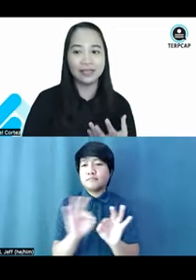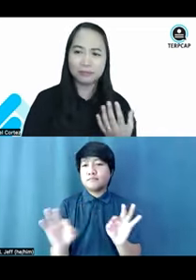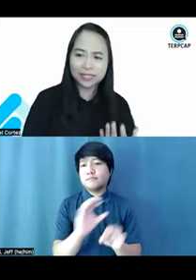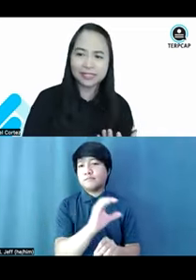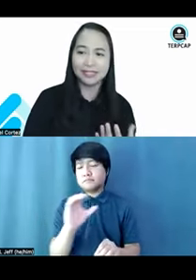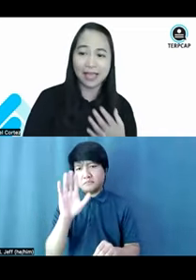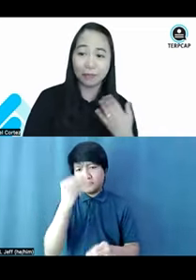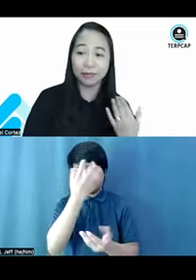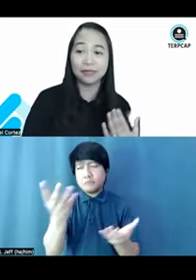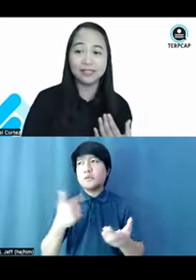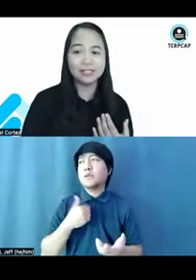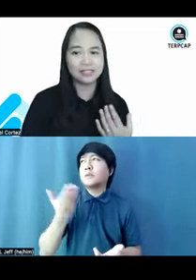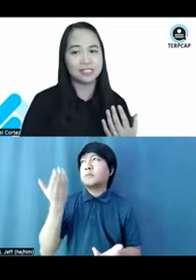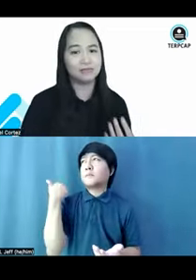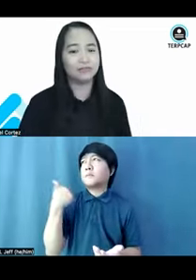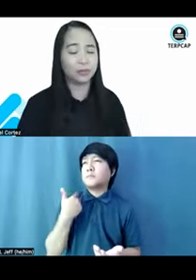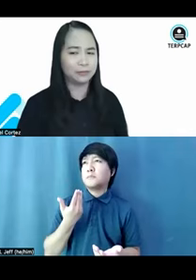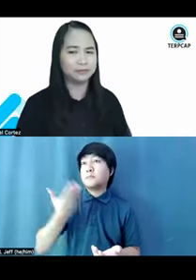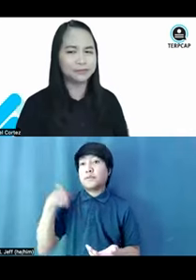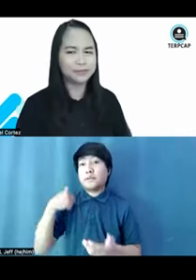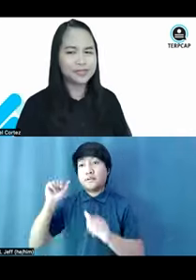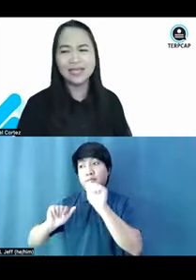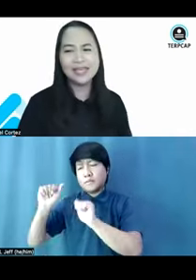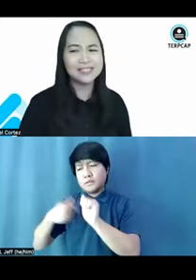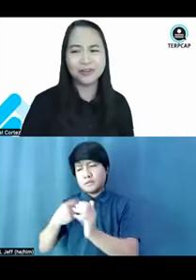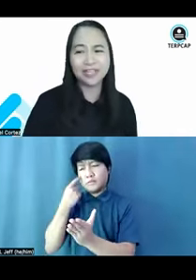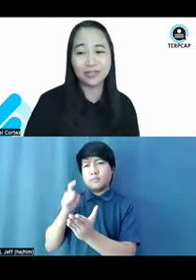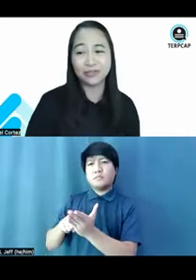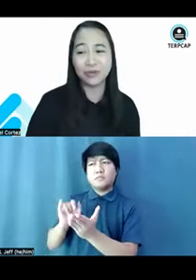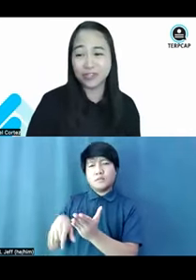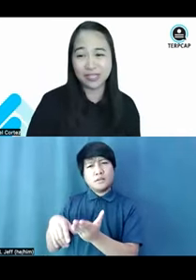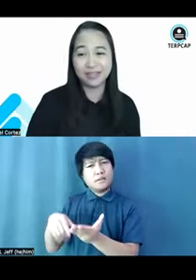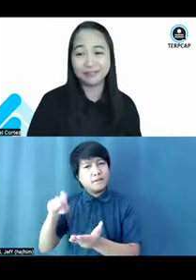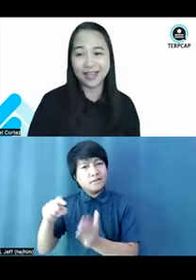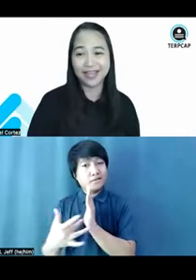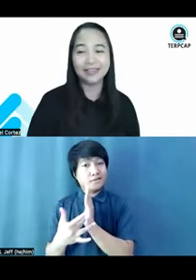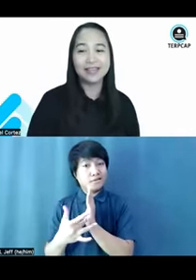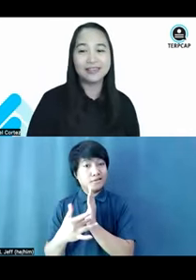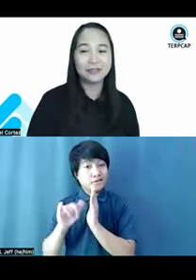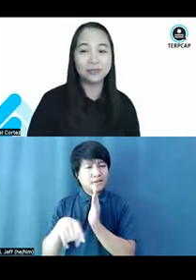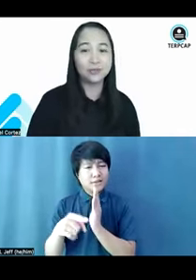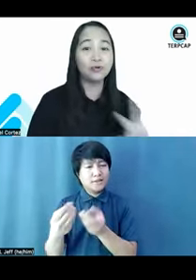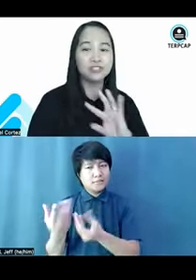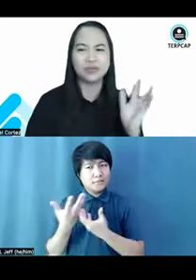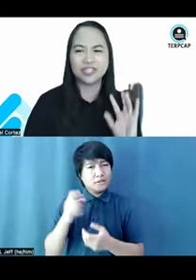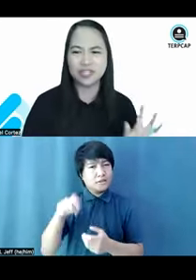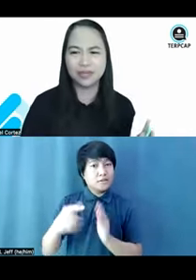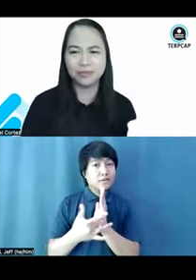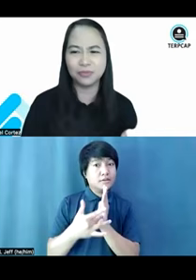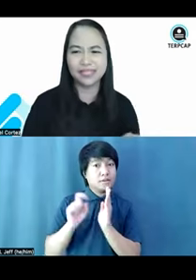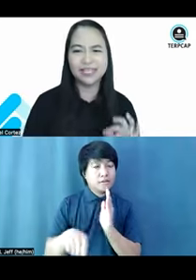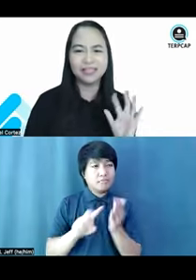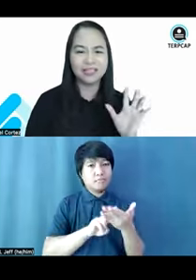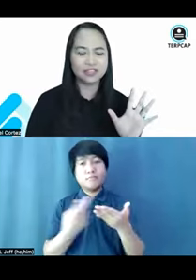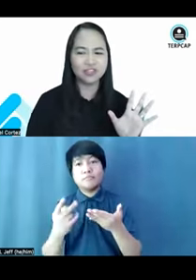in our pre-needs assessment form. Is there any technology, right, that could do code switching